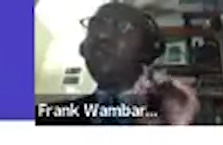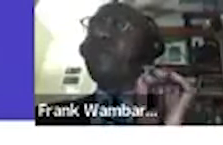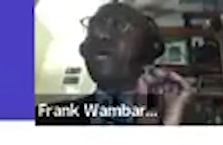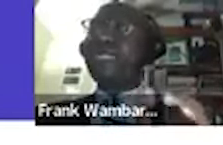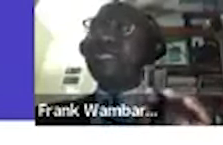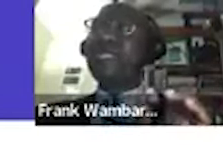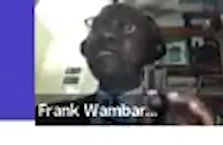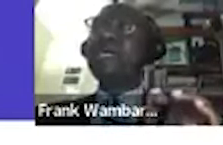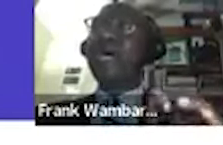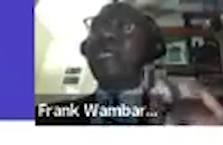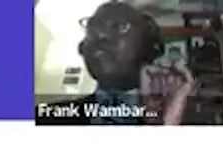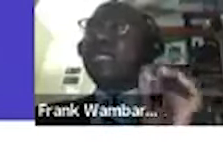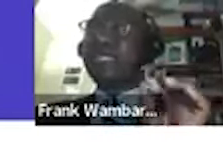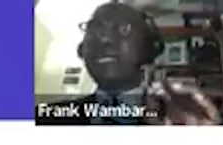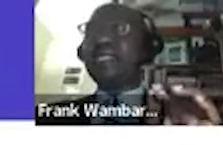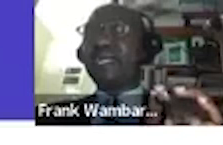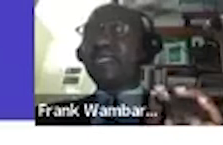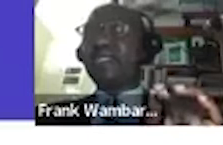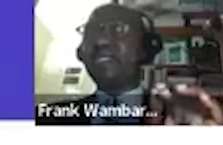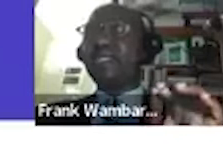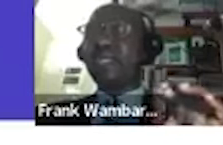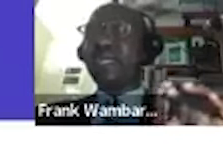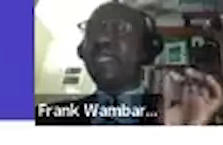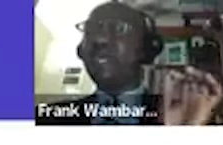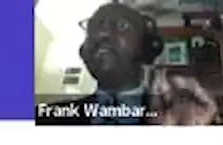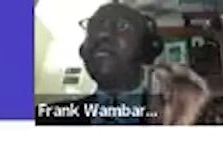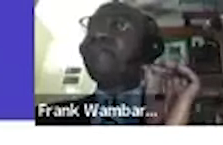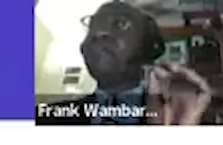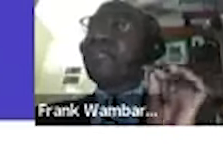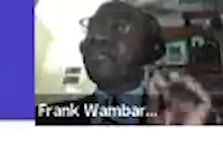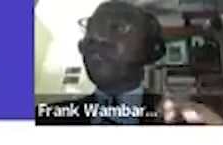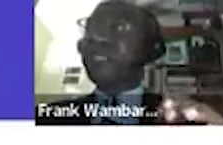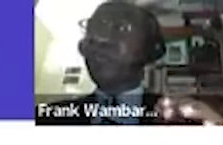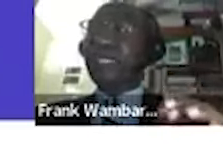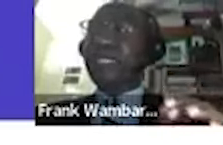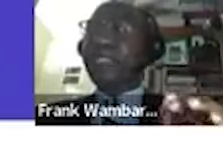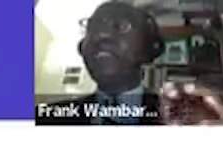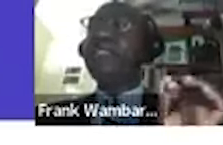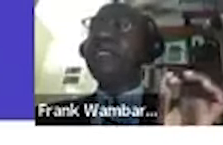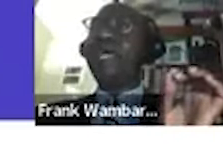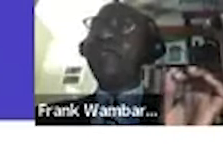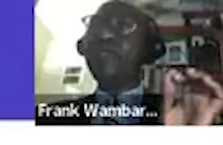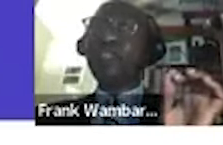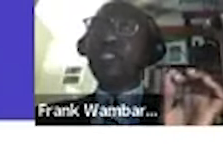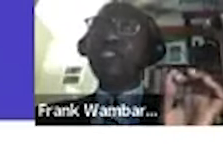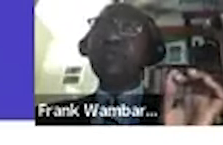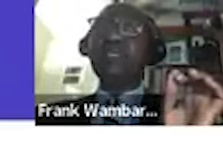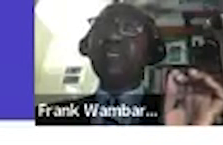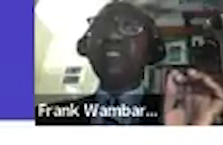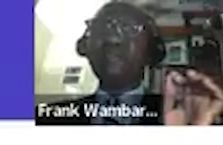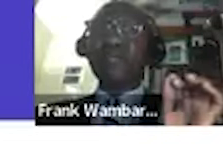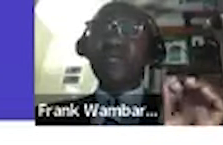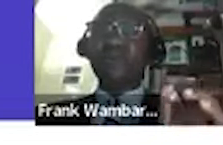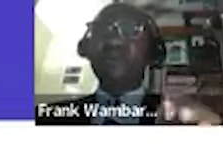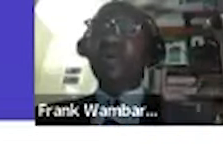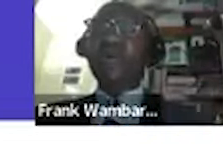to leave your country unless you understand that and you understand even where the job is located and who is going to be